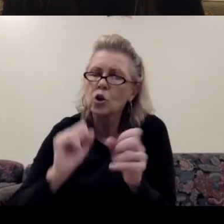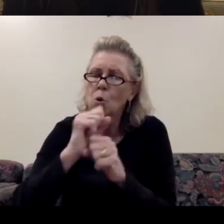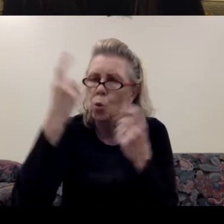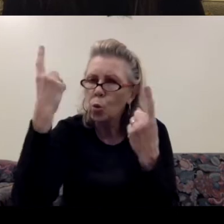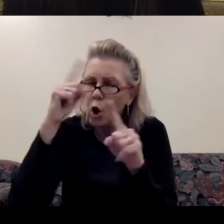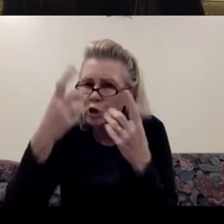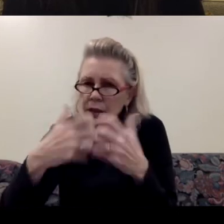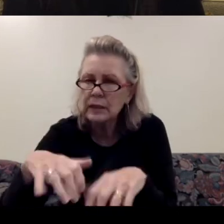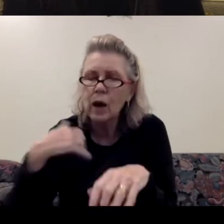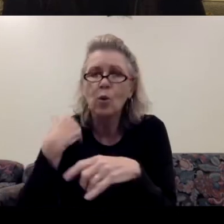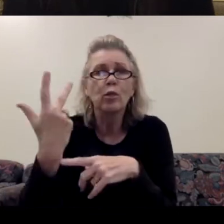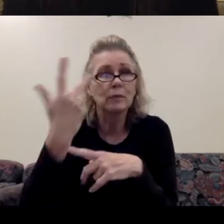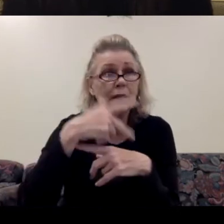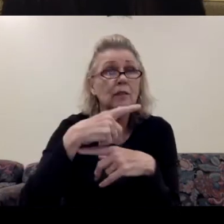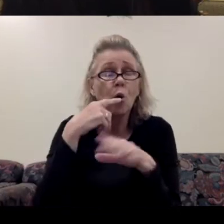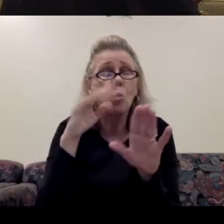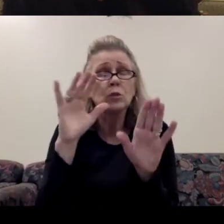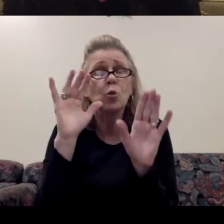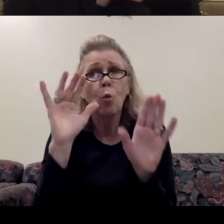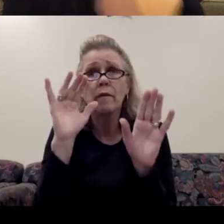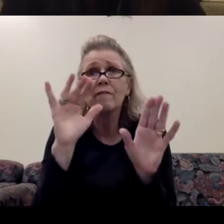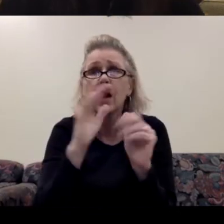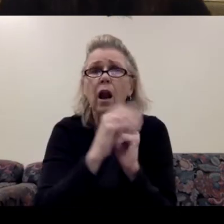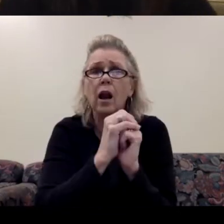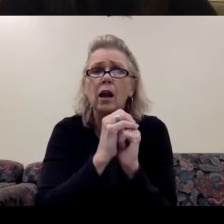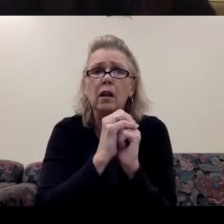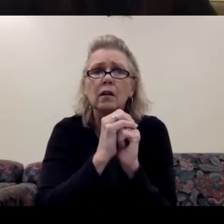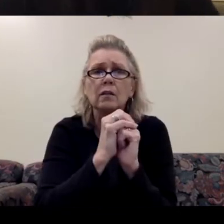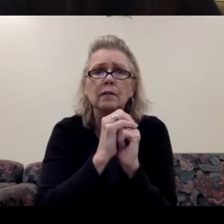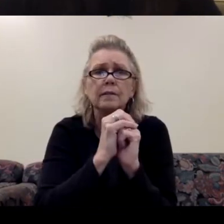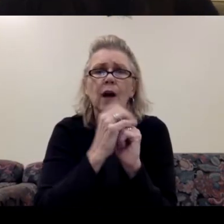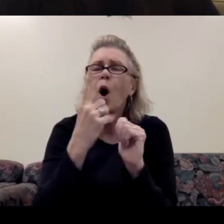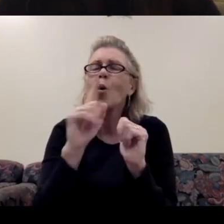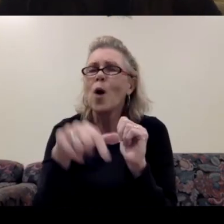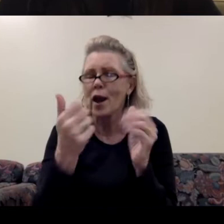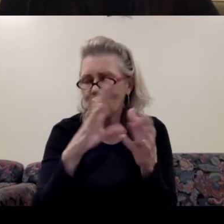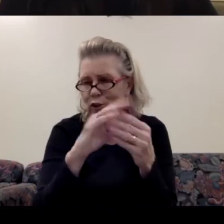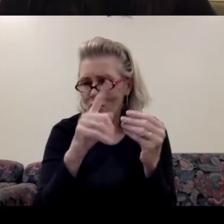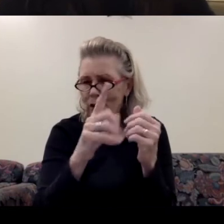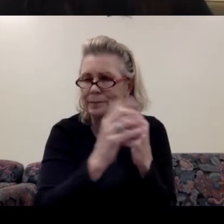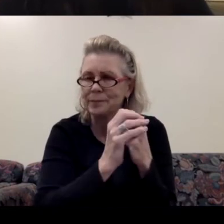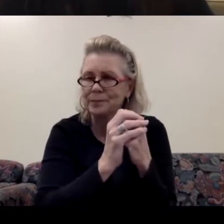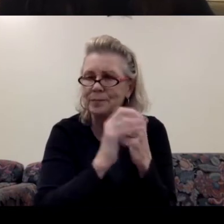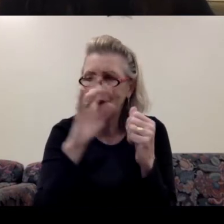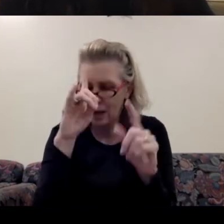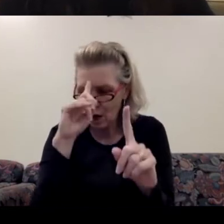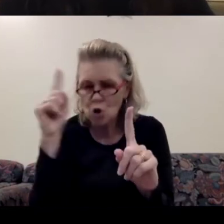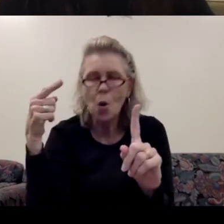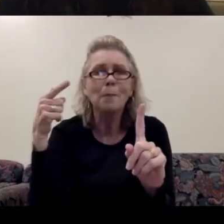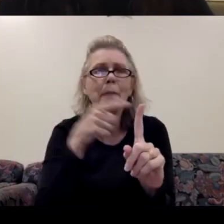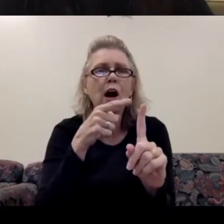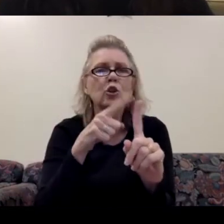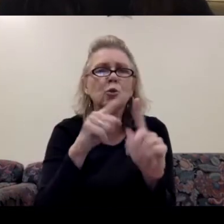it was magnificent. I, uh, there's one, there's one other story that goes back to the beginning